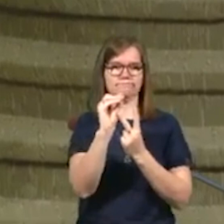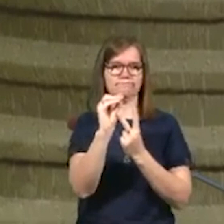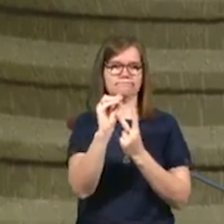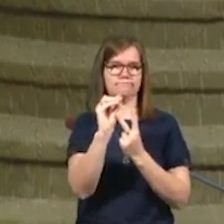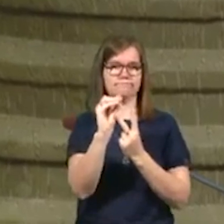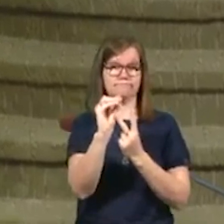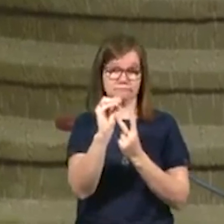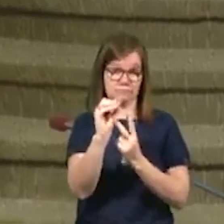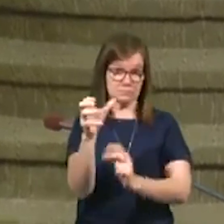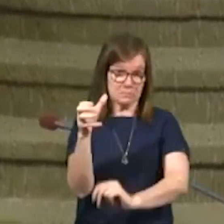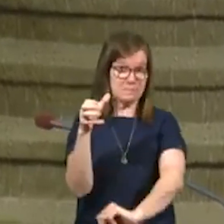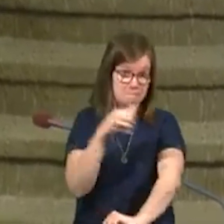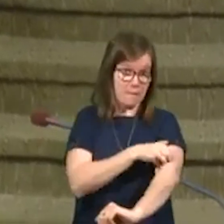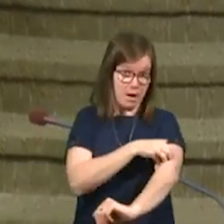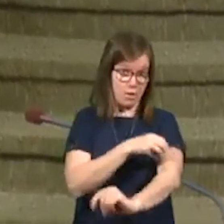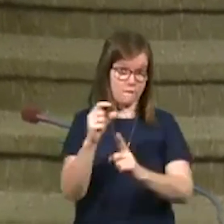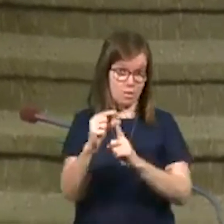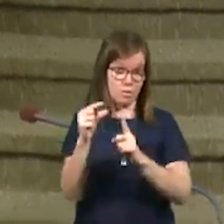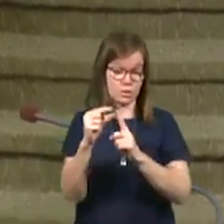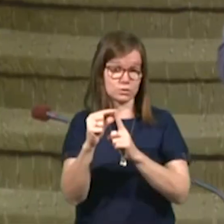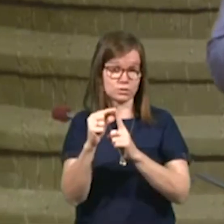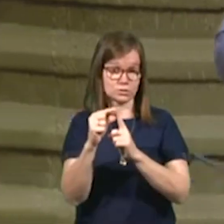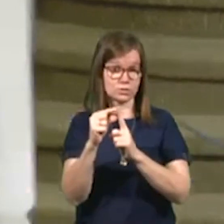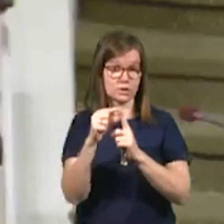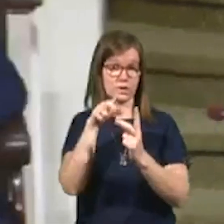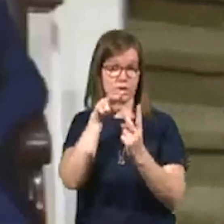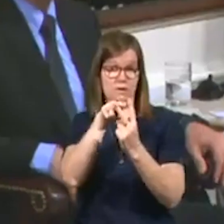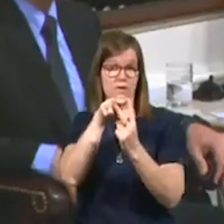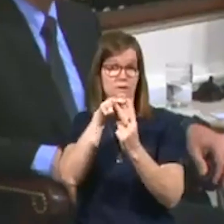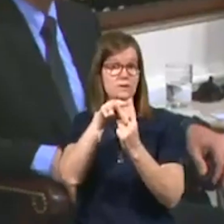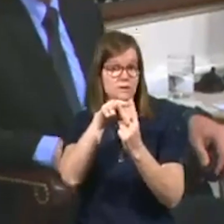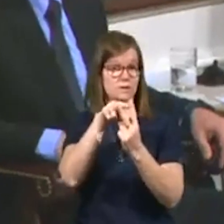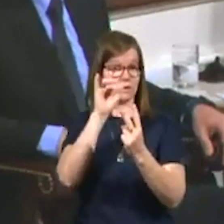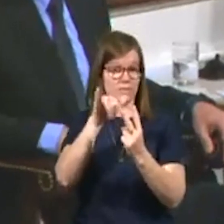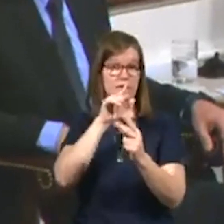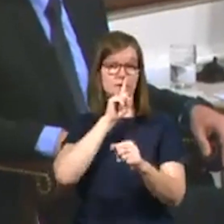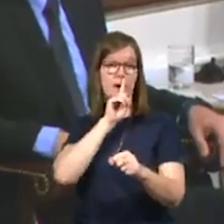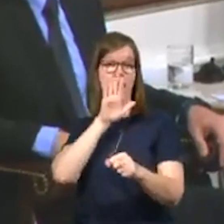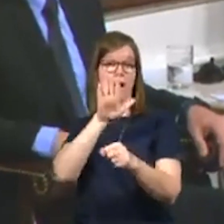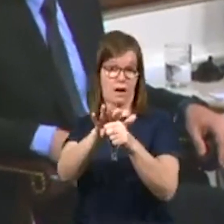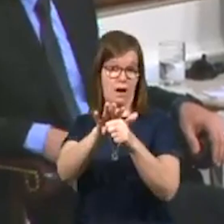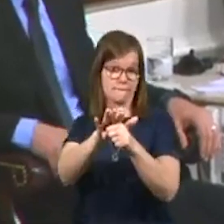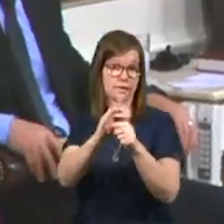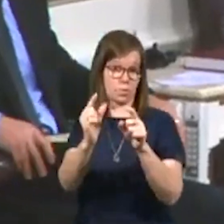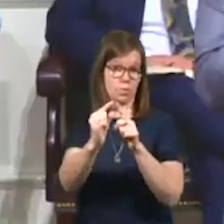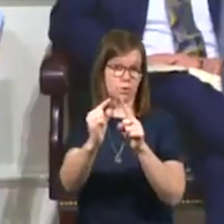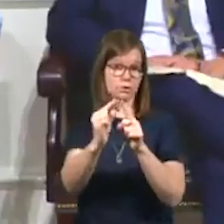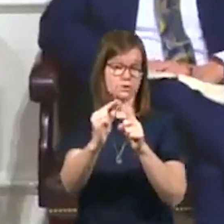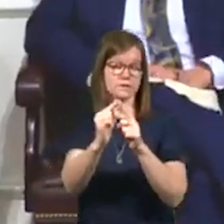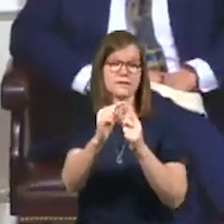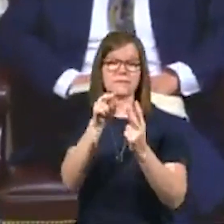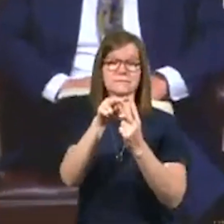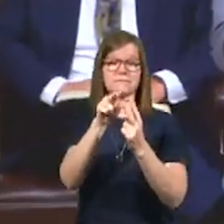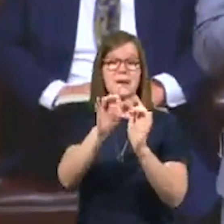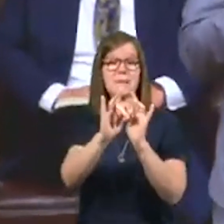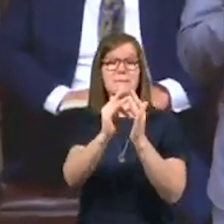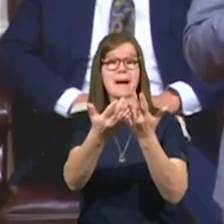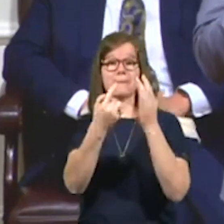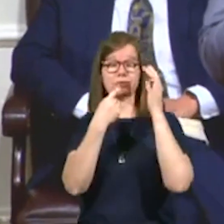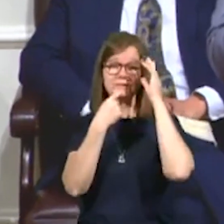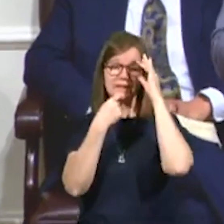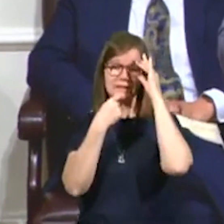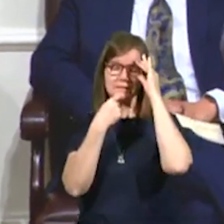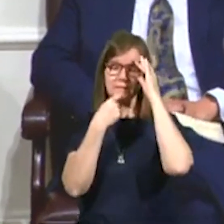Hey, those are powerful words. Those are covenant words. Those are words. The Bible says